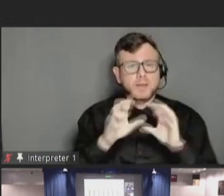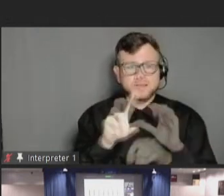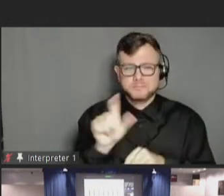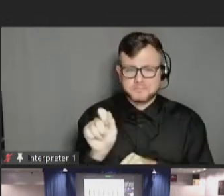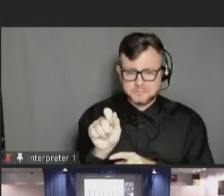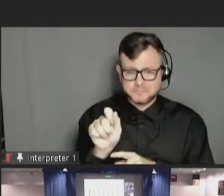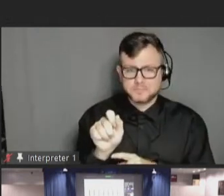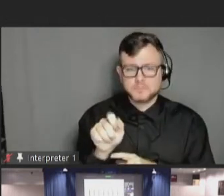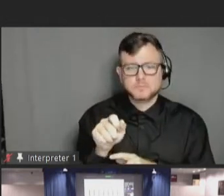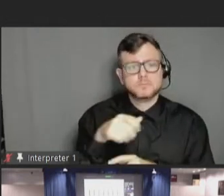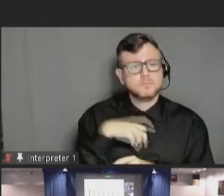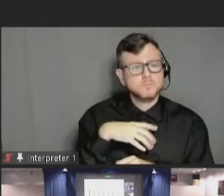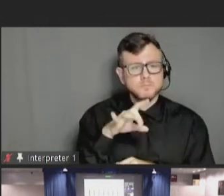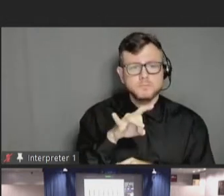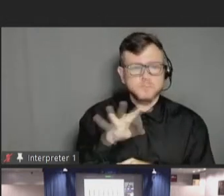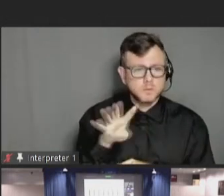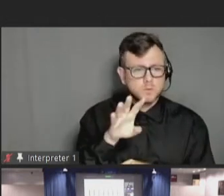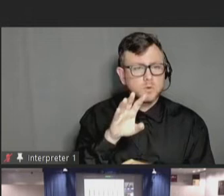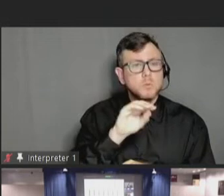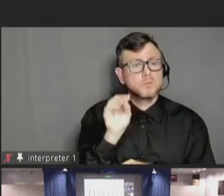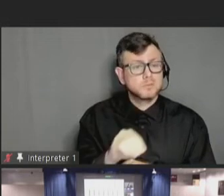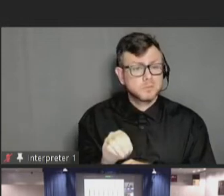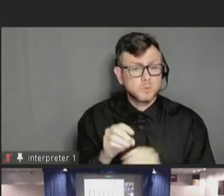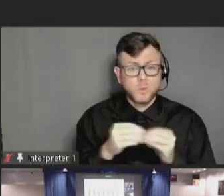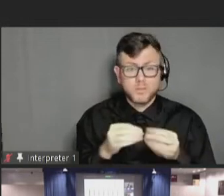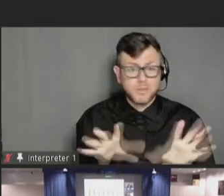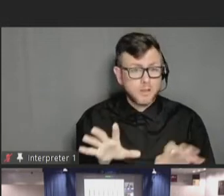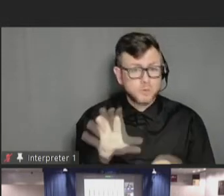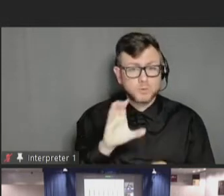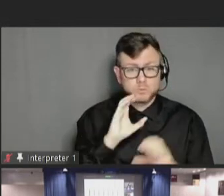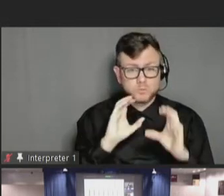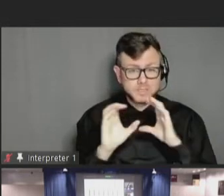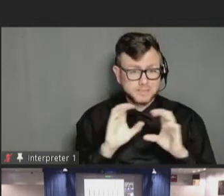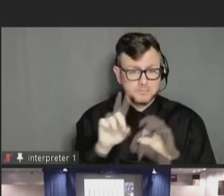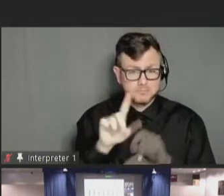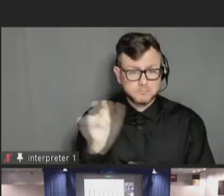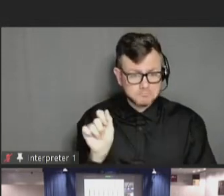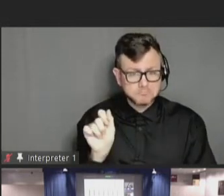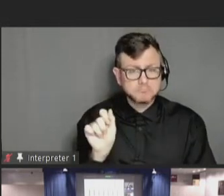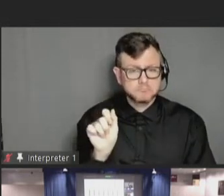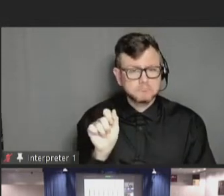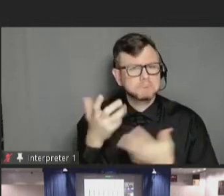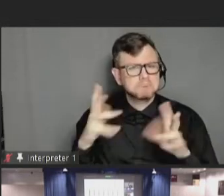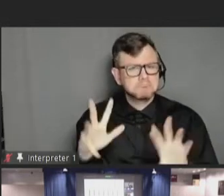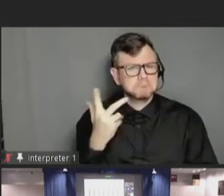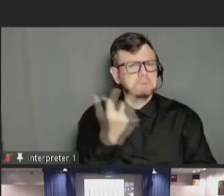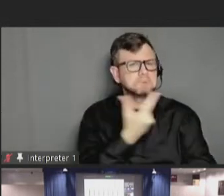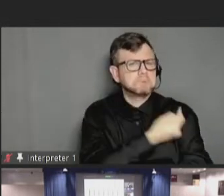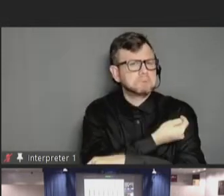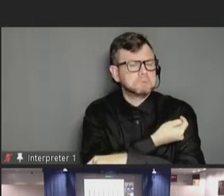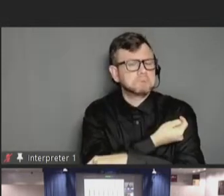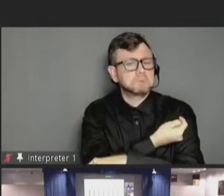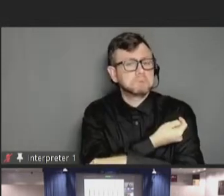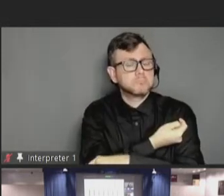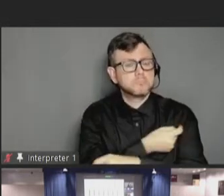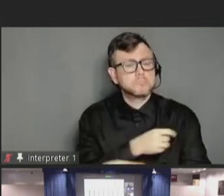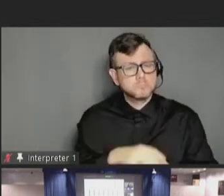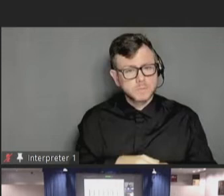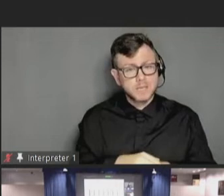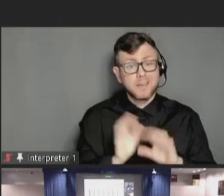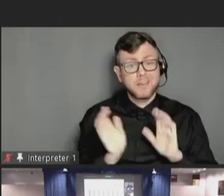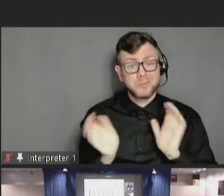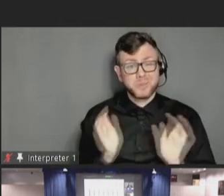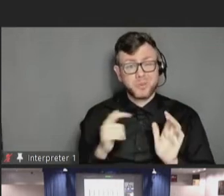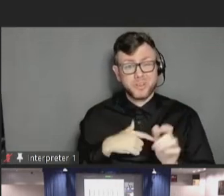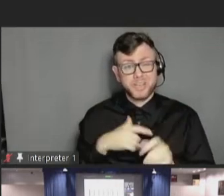over 84 percent of adults without a communication disability have received a COVID vaccine compared to